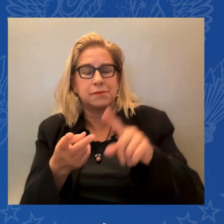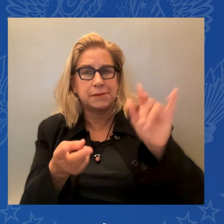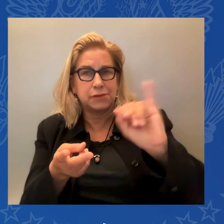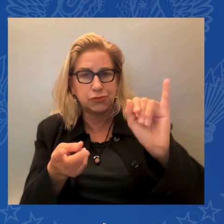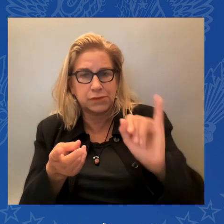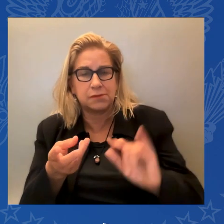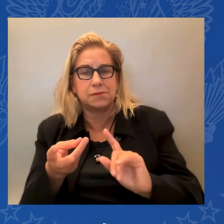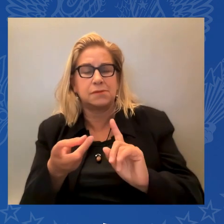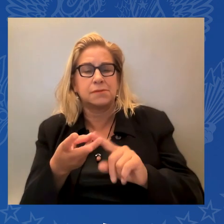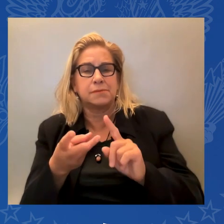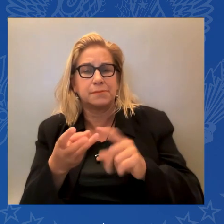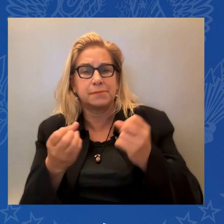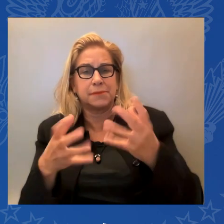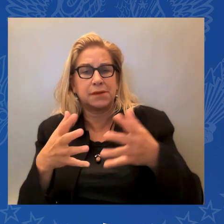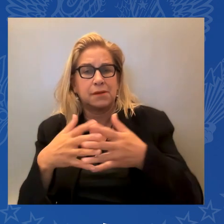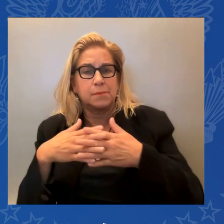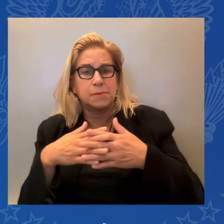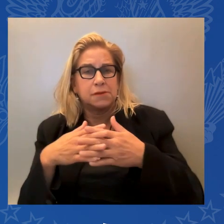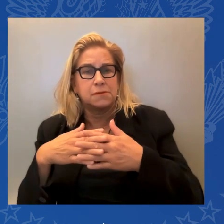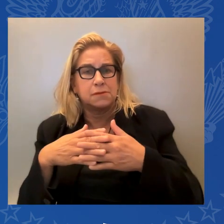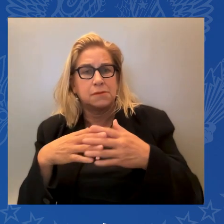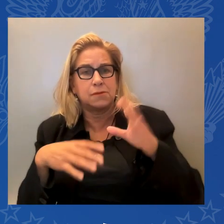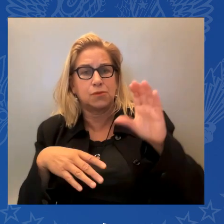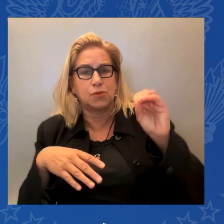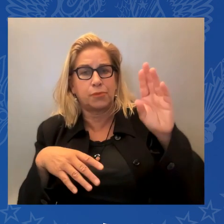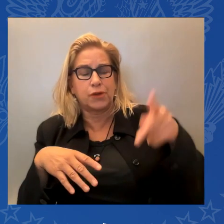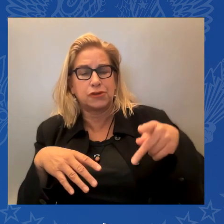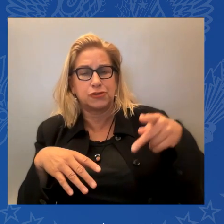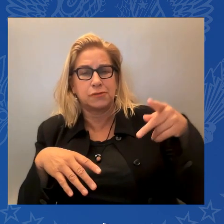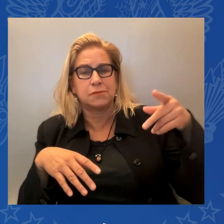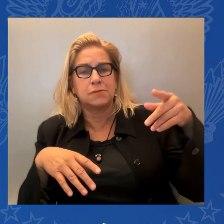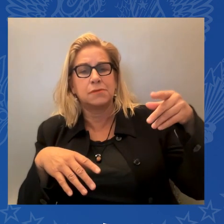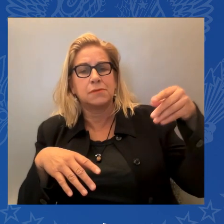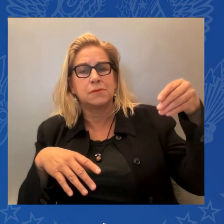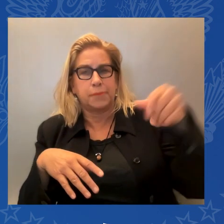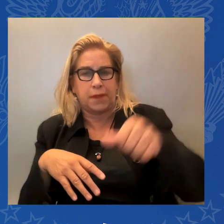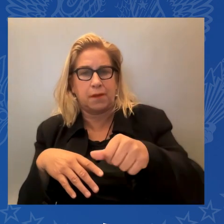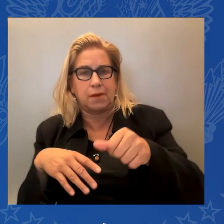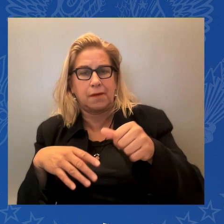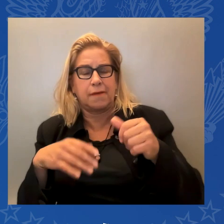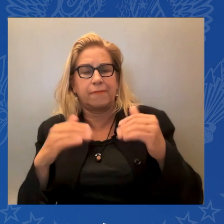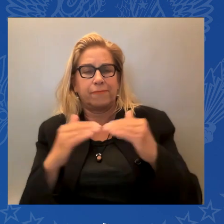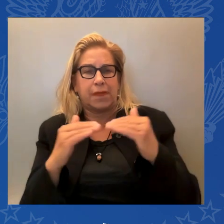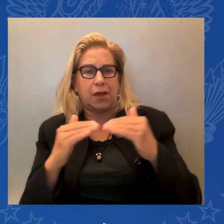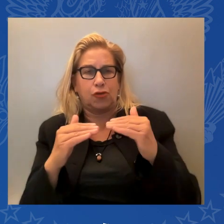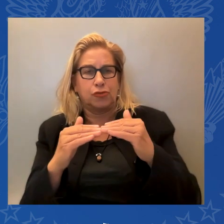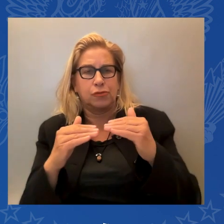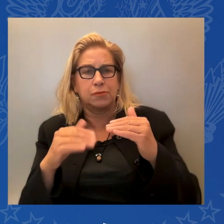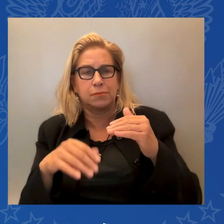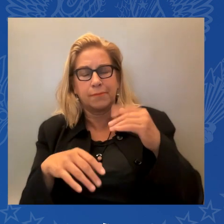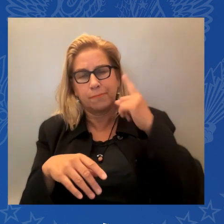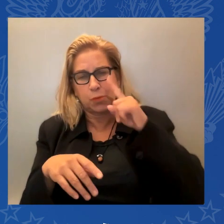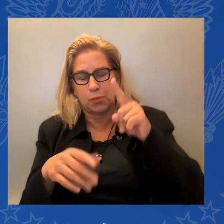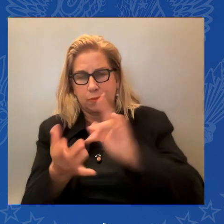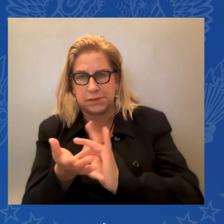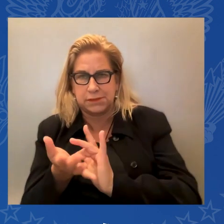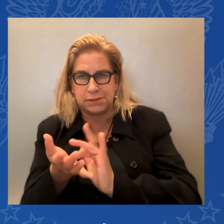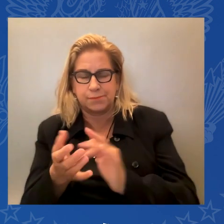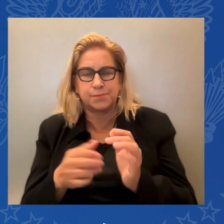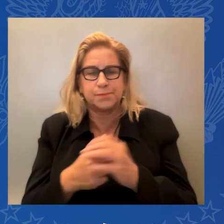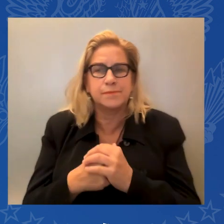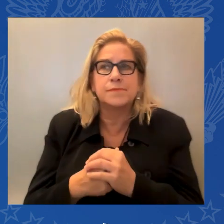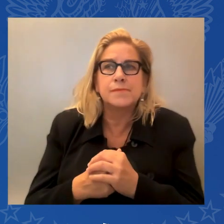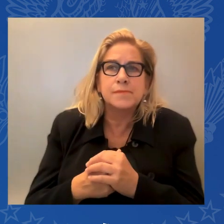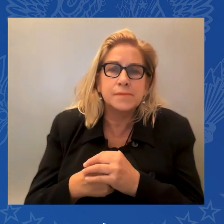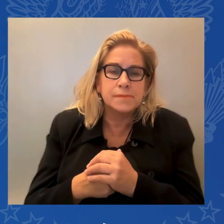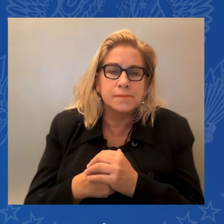and the law makes the biggest, biggest climate investment ever. Bringing environmental justice to the frontline —